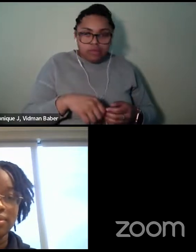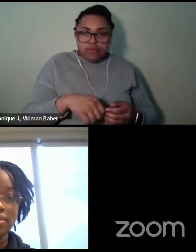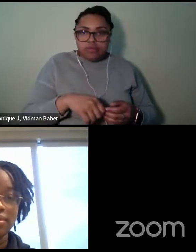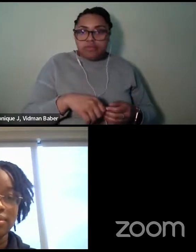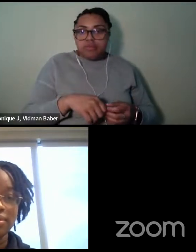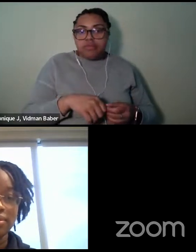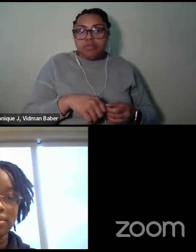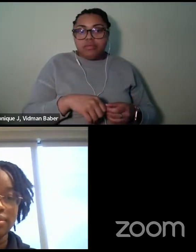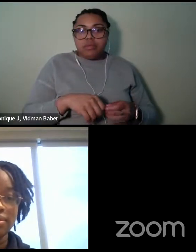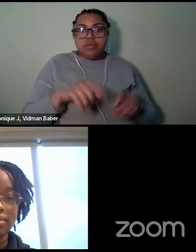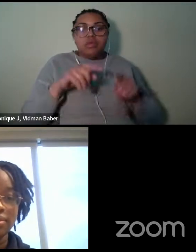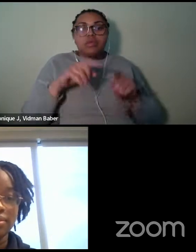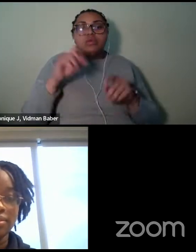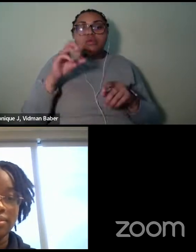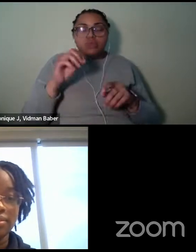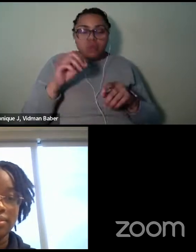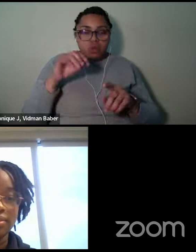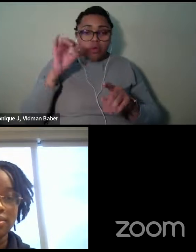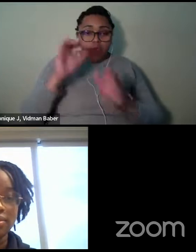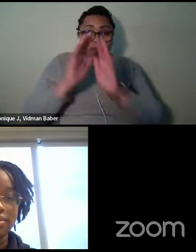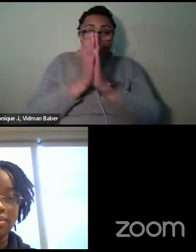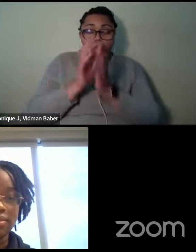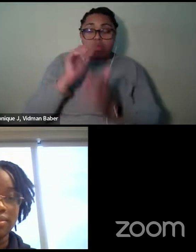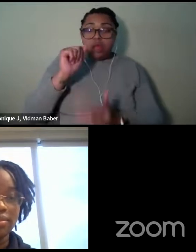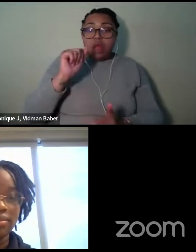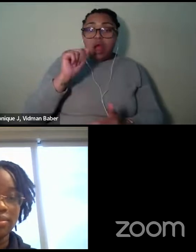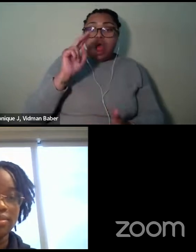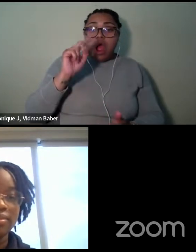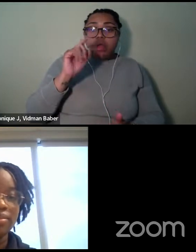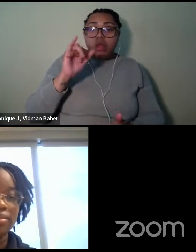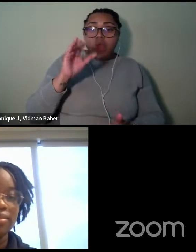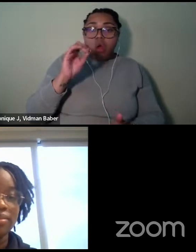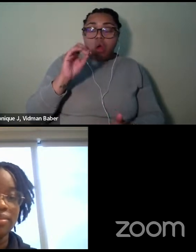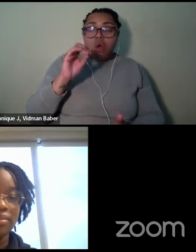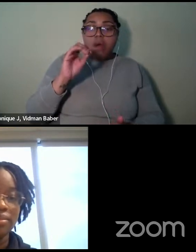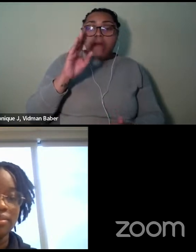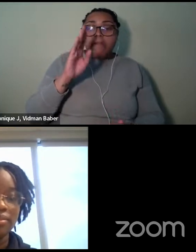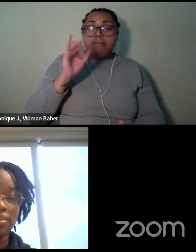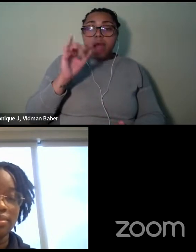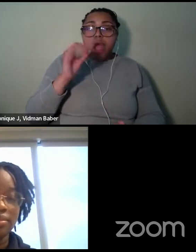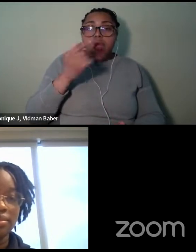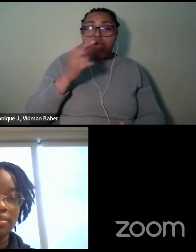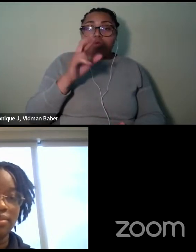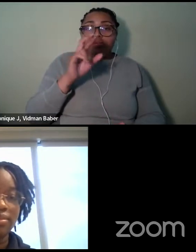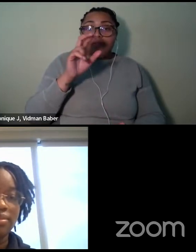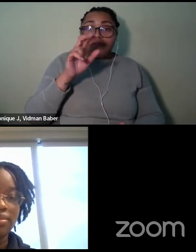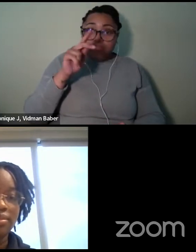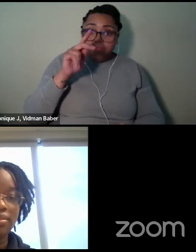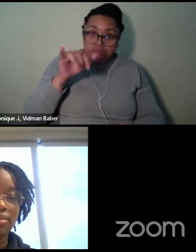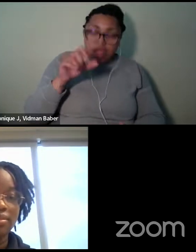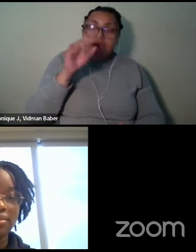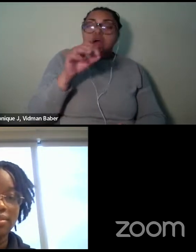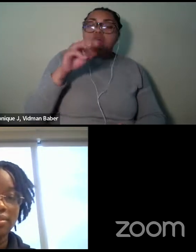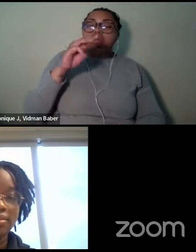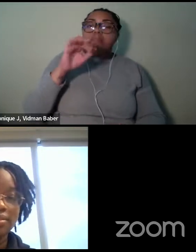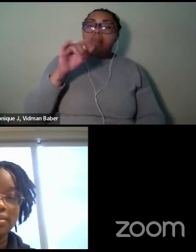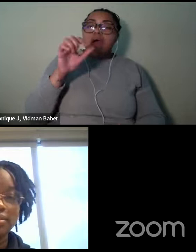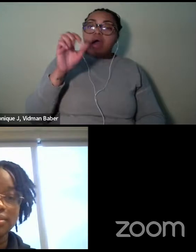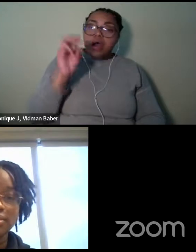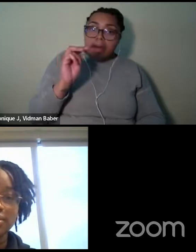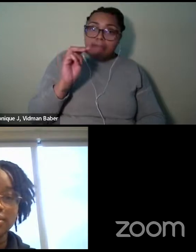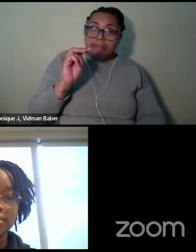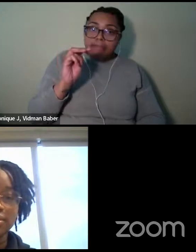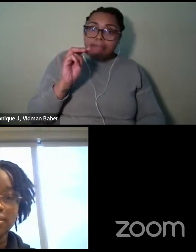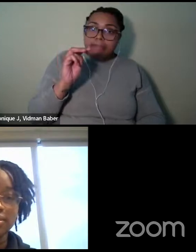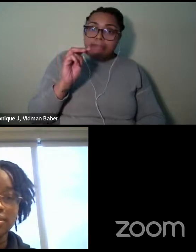the autobiography of Malcolm X, learning more about black history. Um, that's,